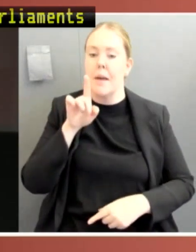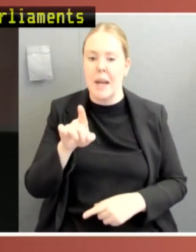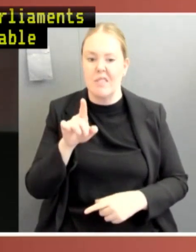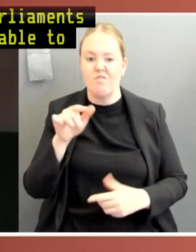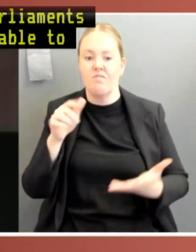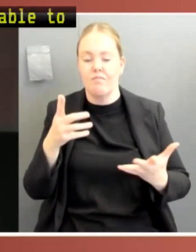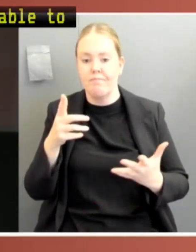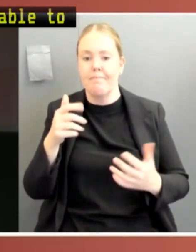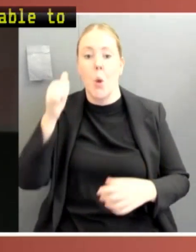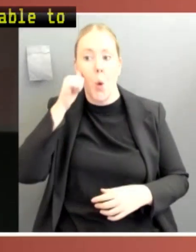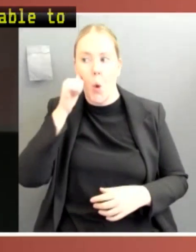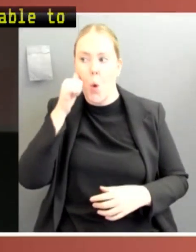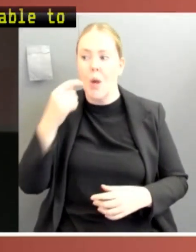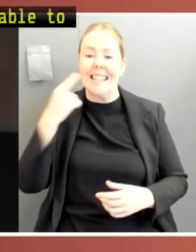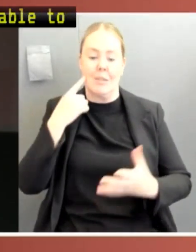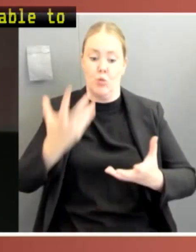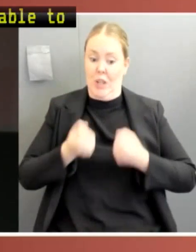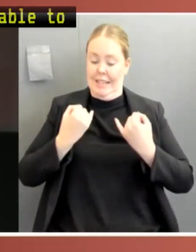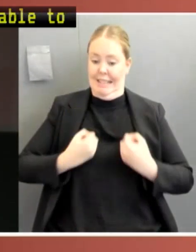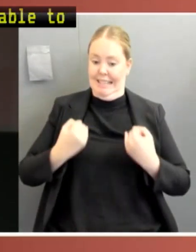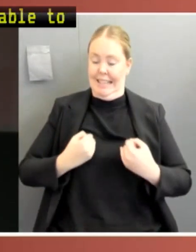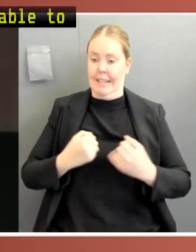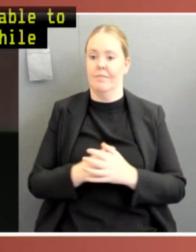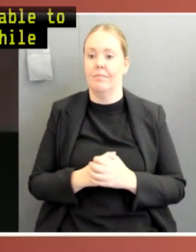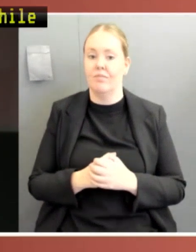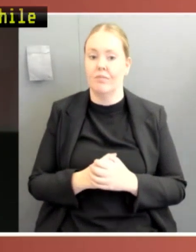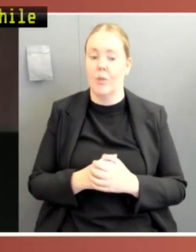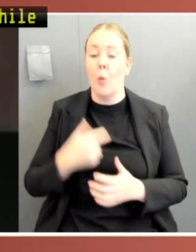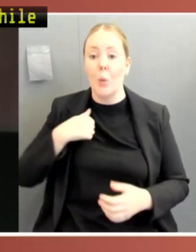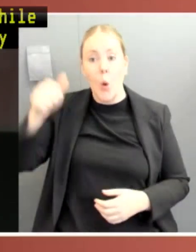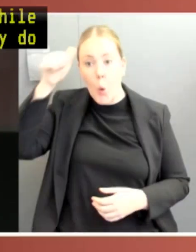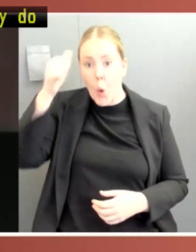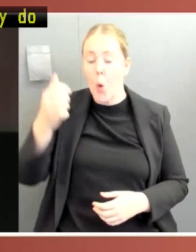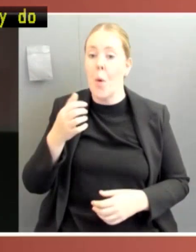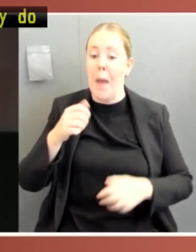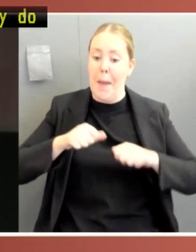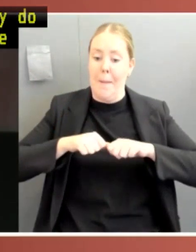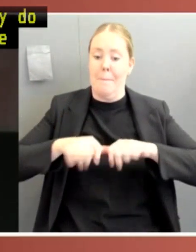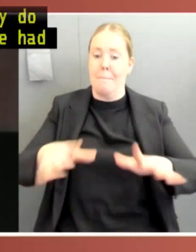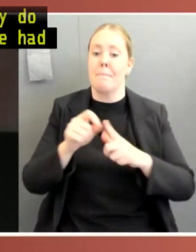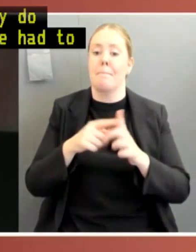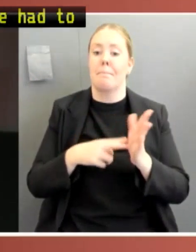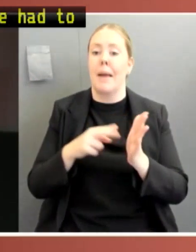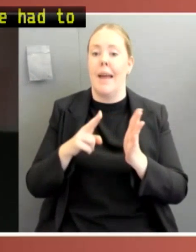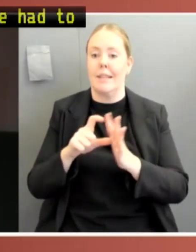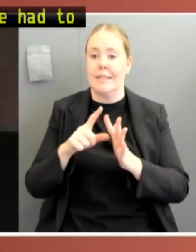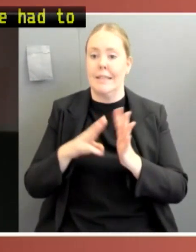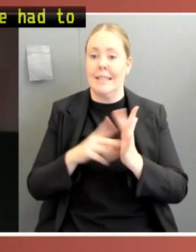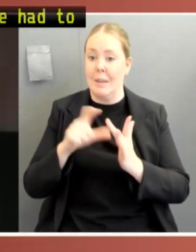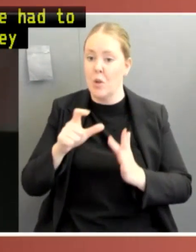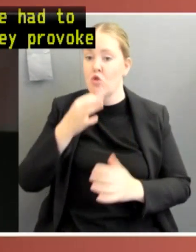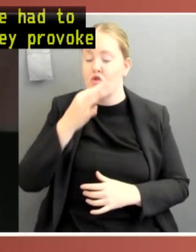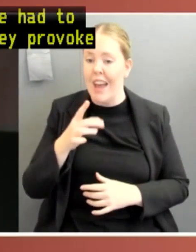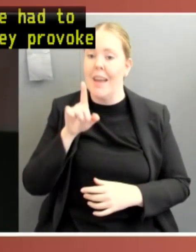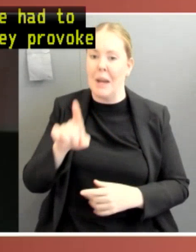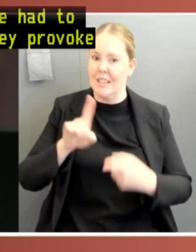Nevertheless, while pandemics may be rare, they do occur, and parliaments have had to manage the difficulties they provoke while fulfilling their responsibilities to meet and represent